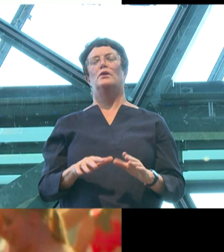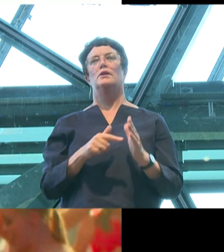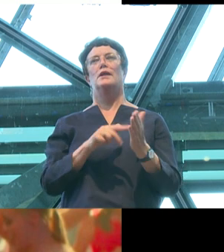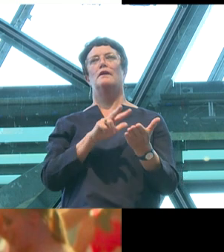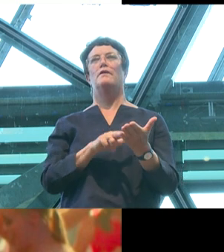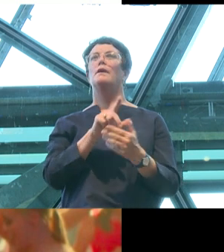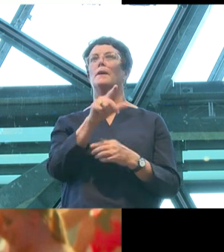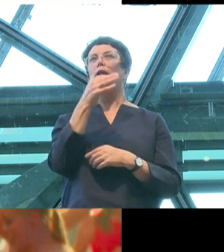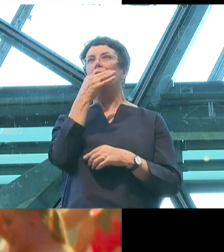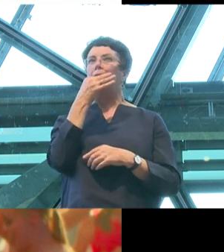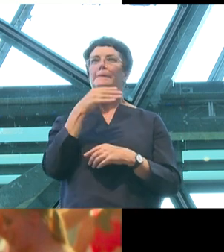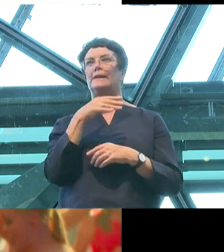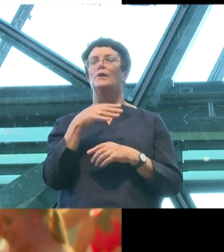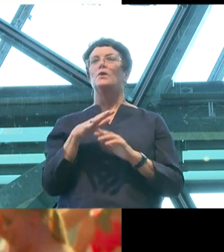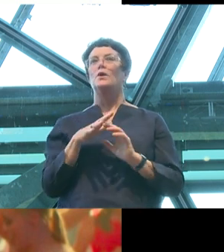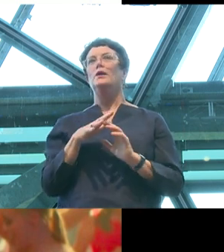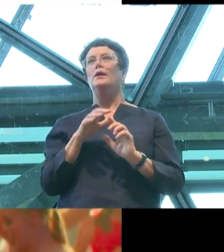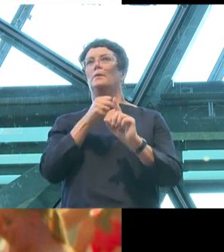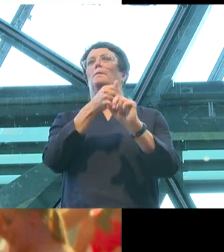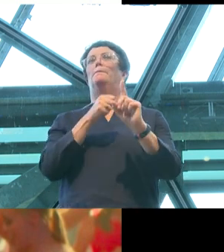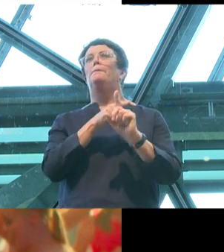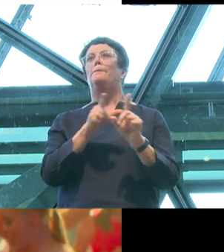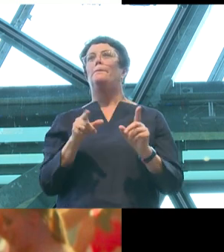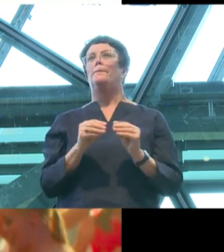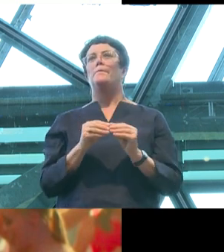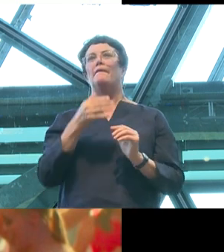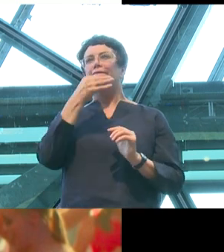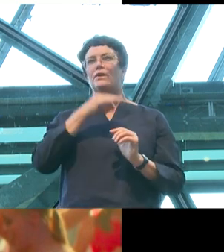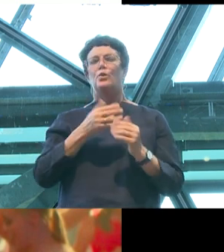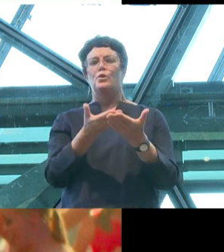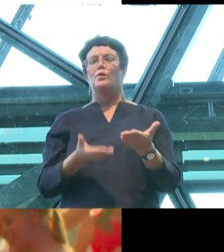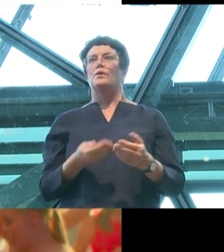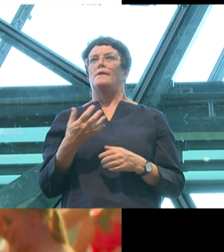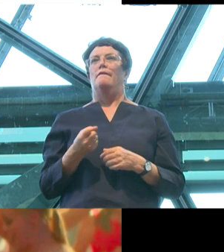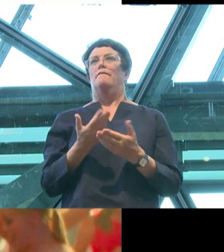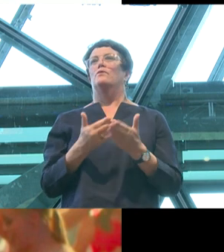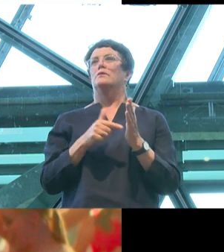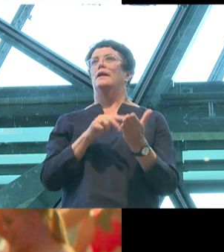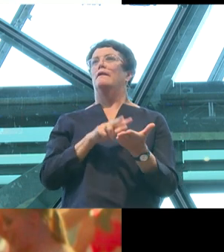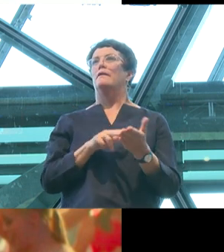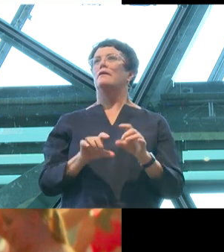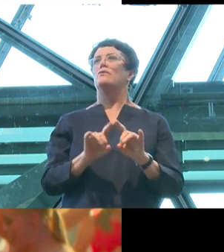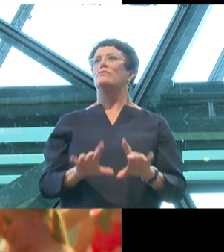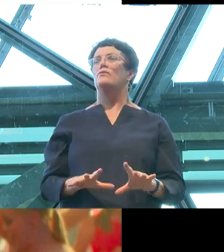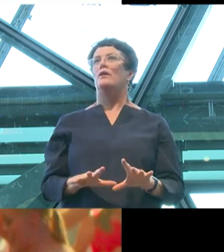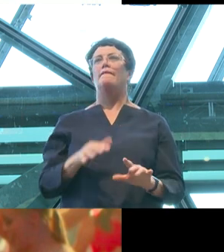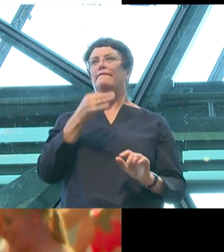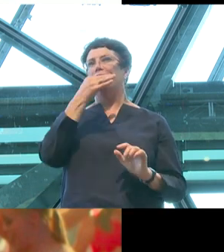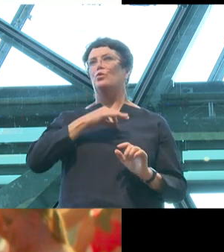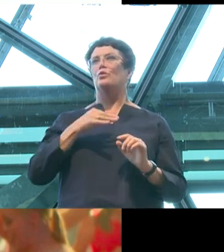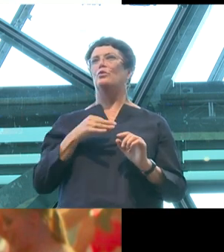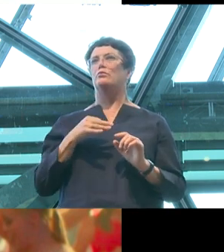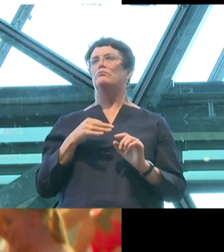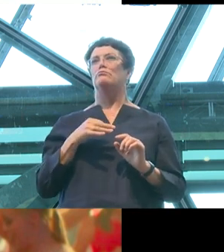a provocation. So few stories are told about LGBTIQ youth in Australia because